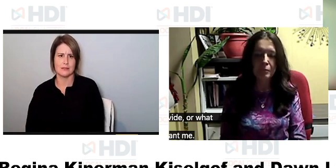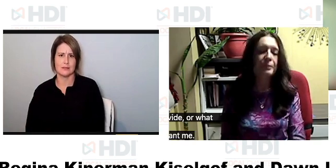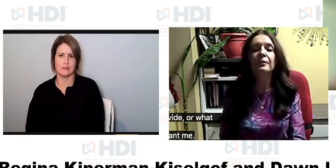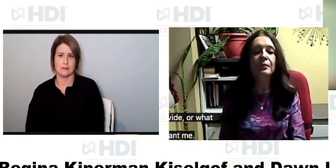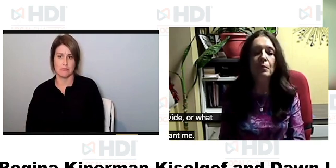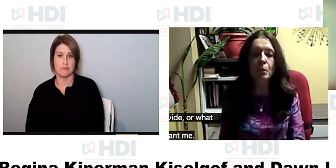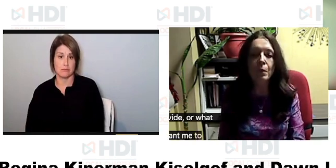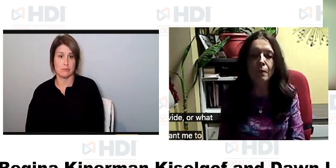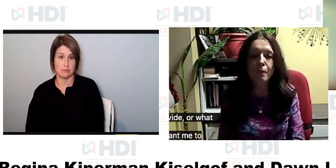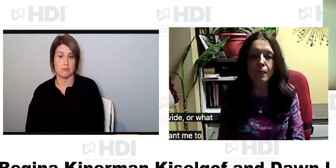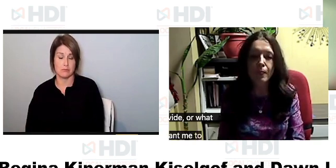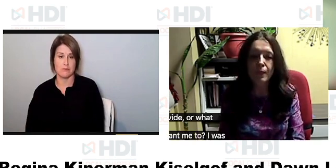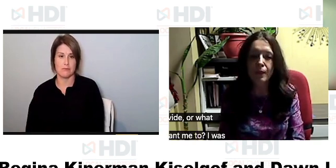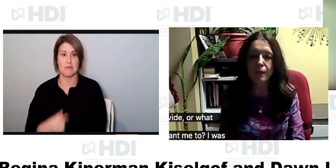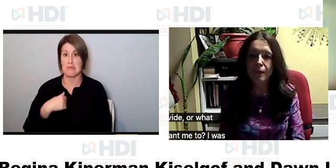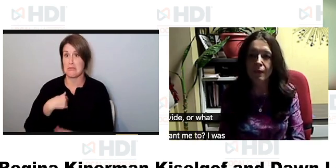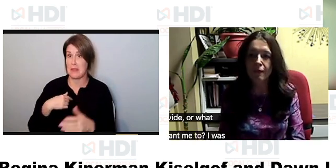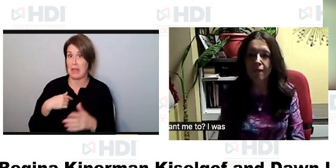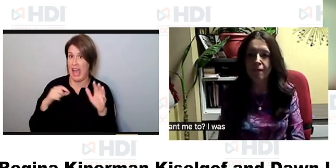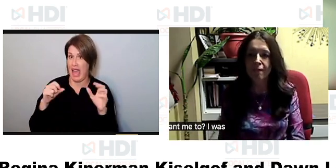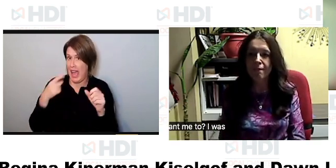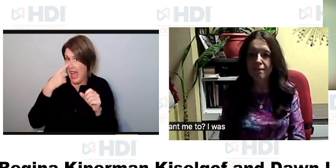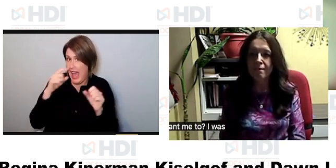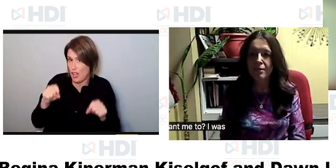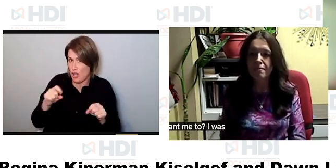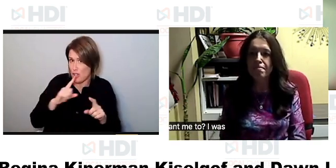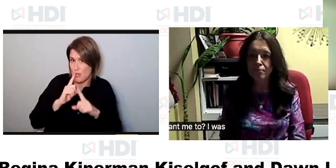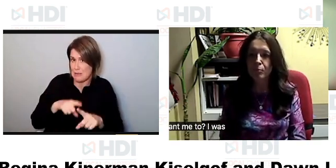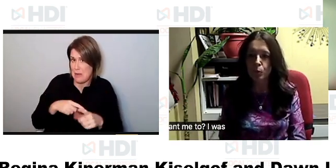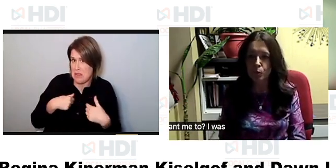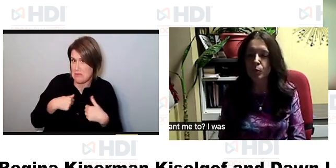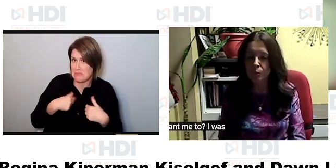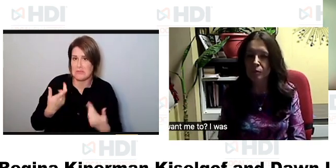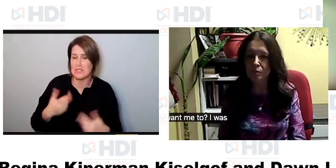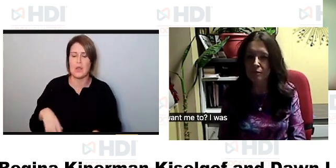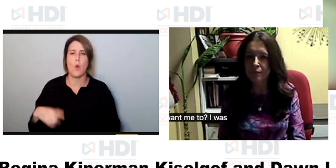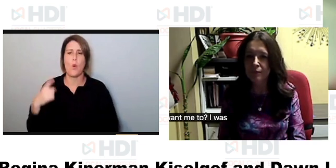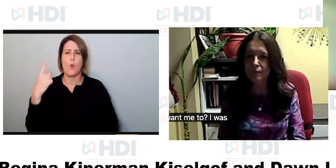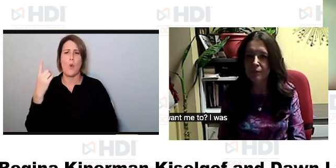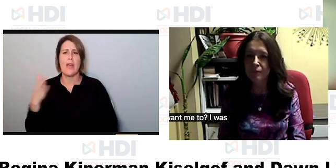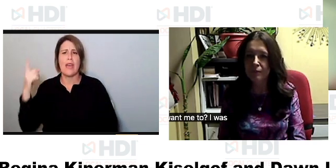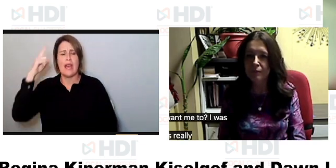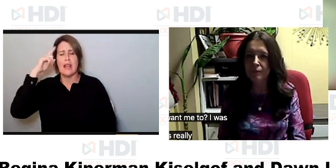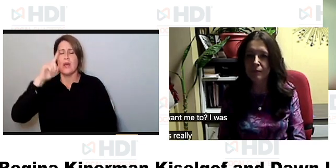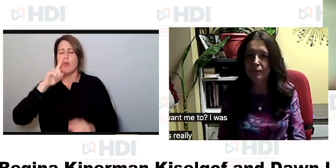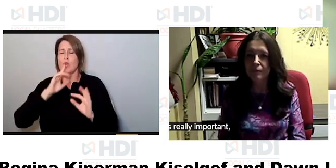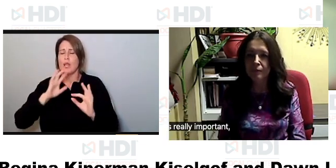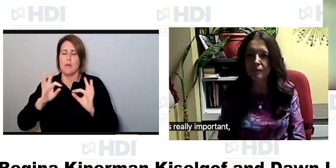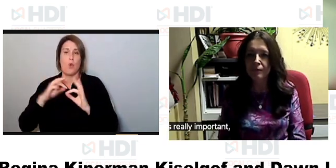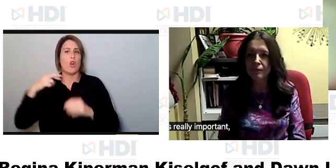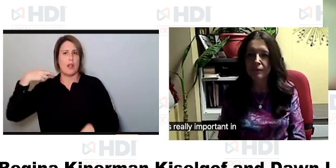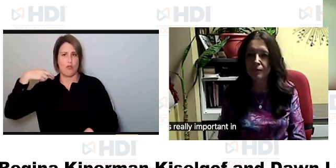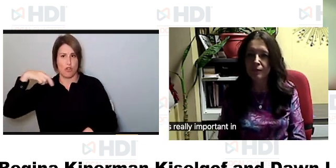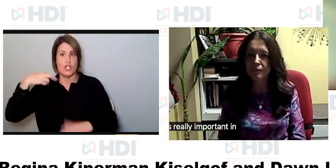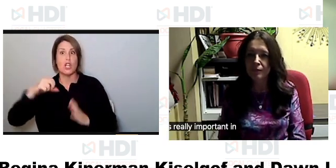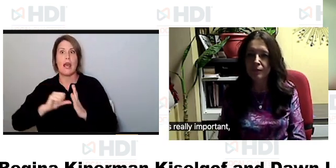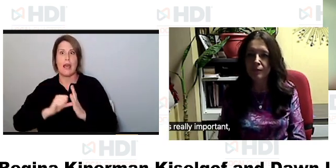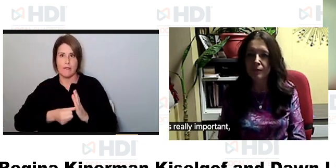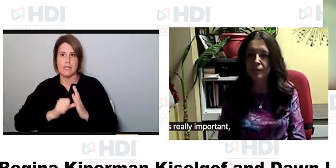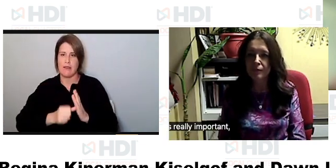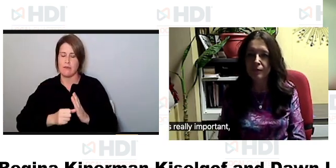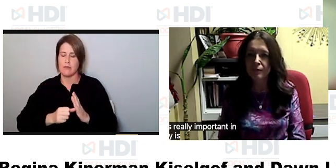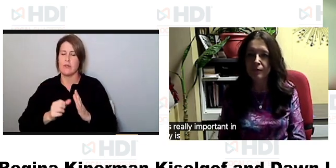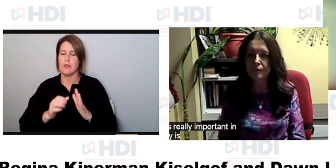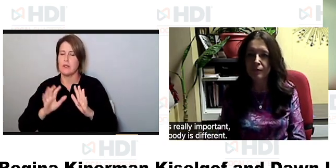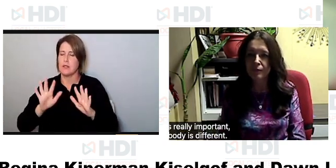want me to i was going to respond to that one of the things that i think is really important and regina emphasizes everybody is